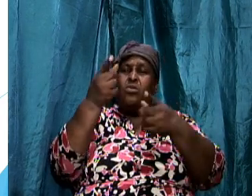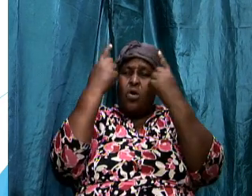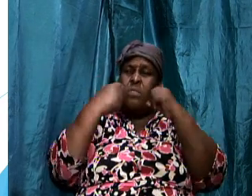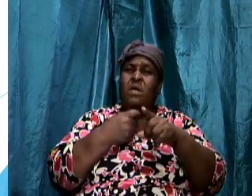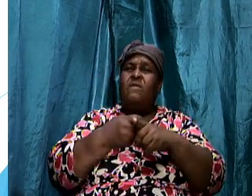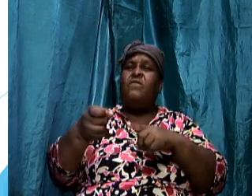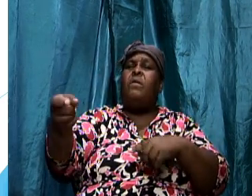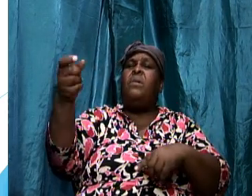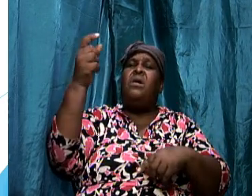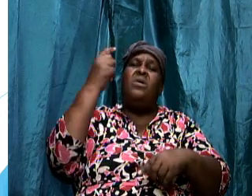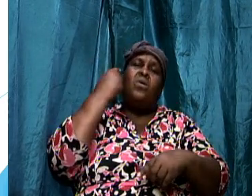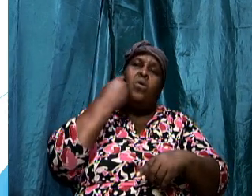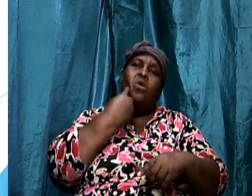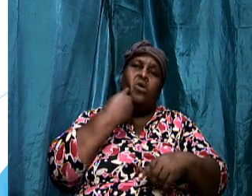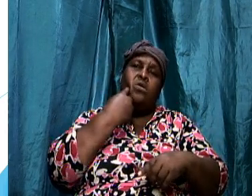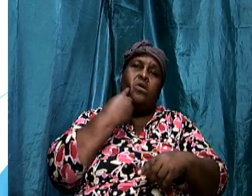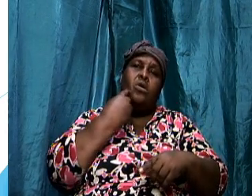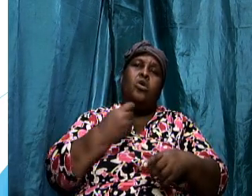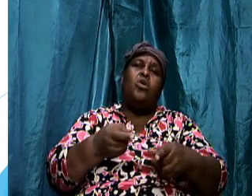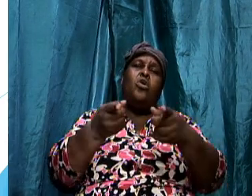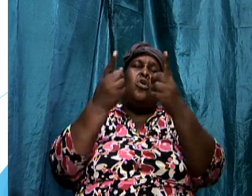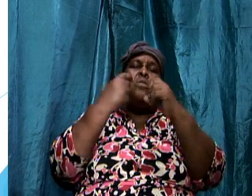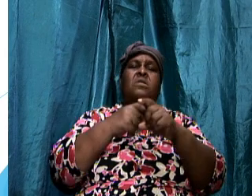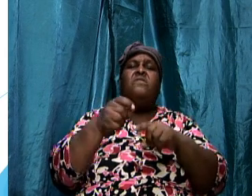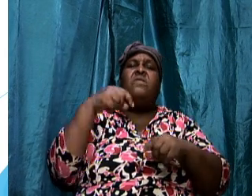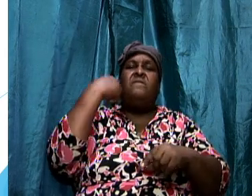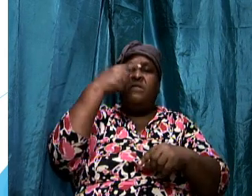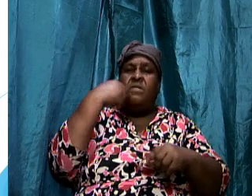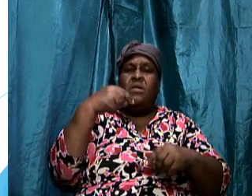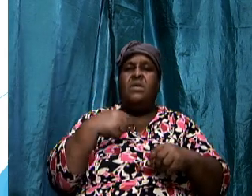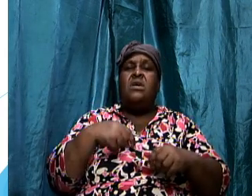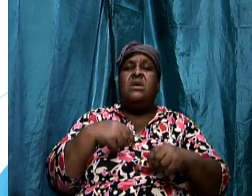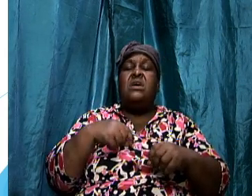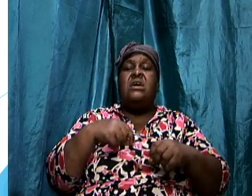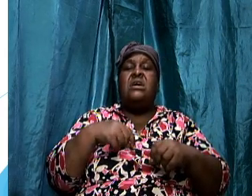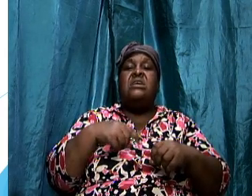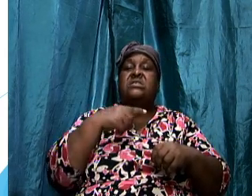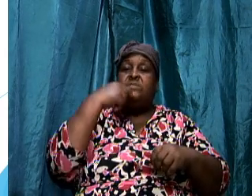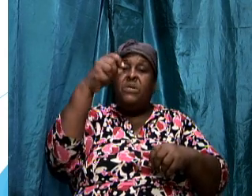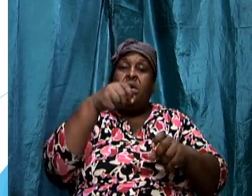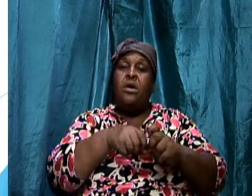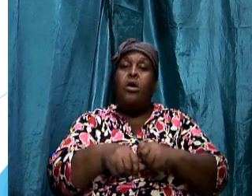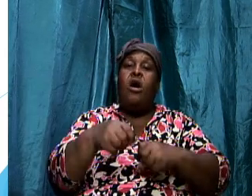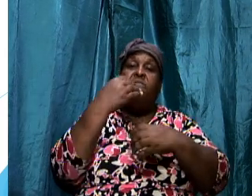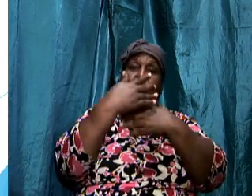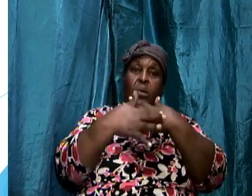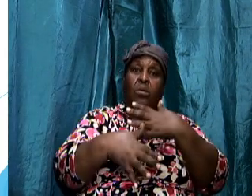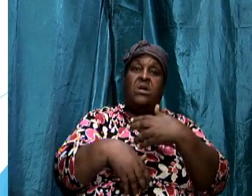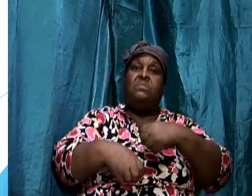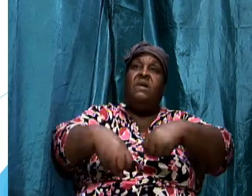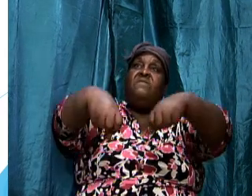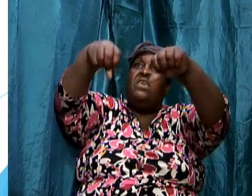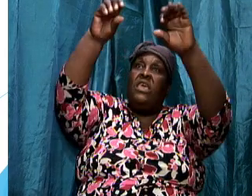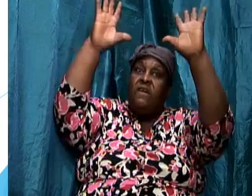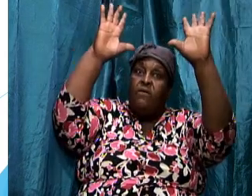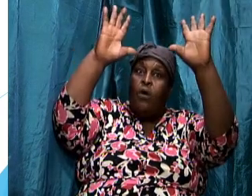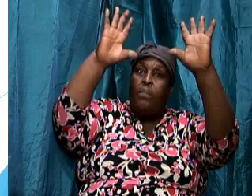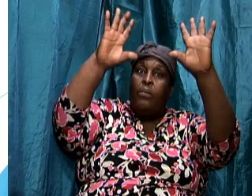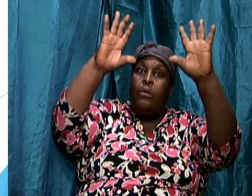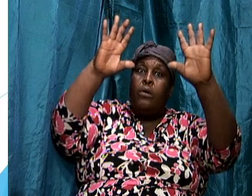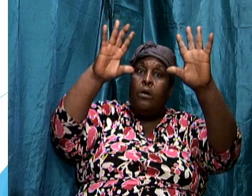it's speaking of the blood that he had to give up the the the opponent had to give up his blood